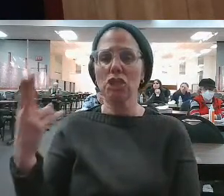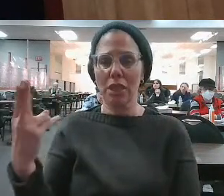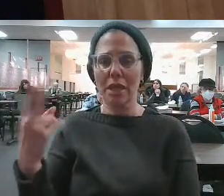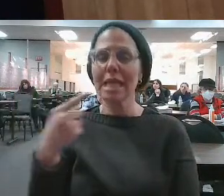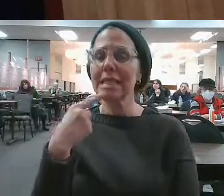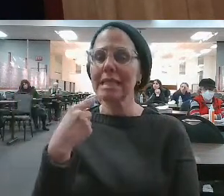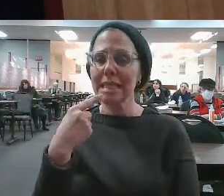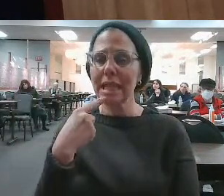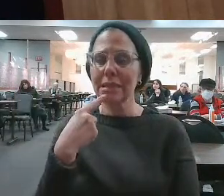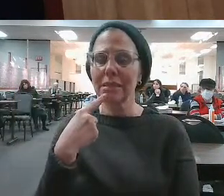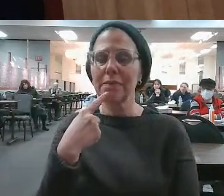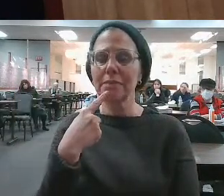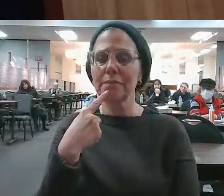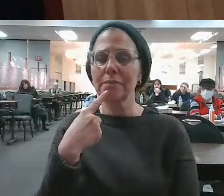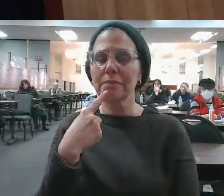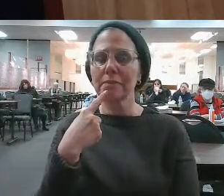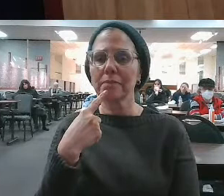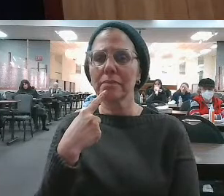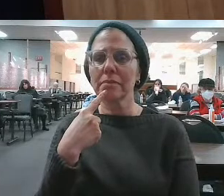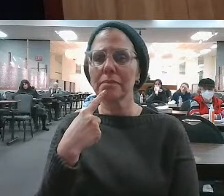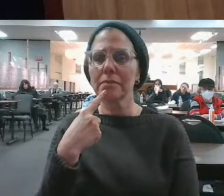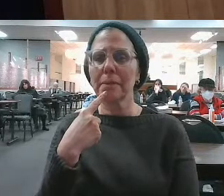parish. And he says as follows,